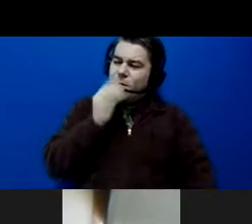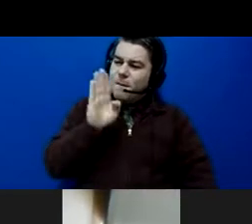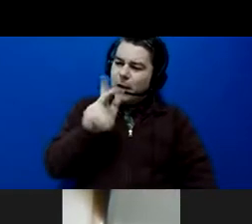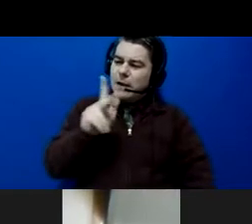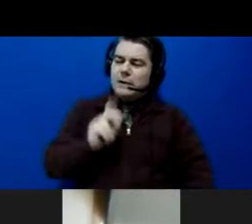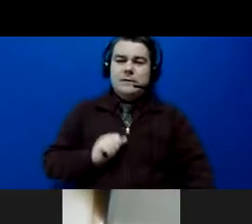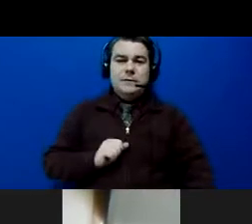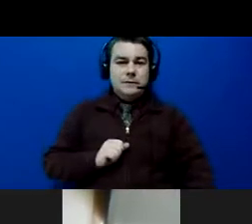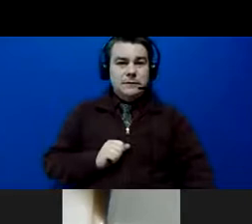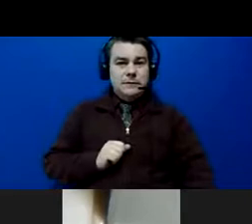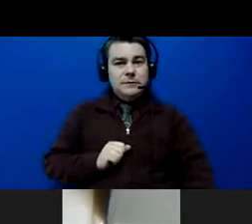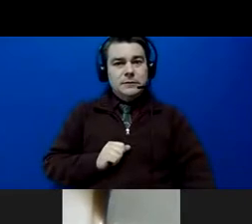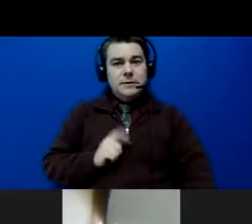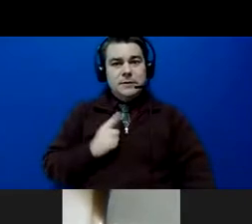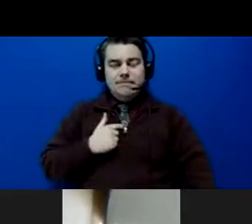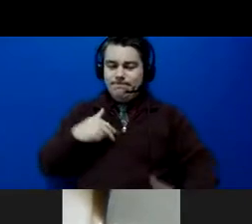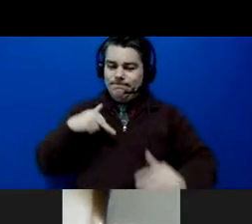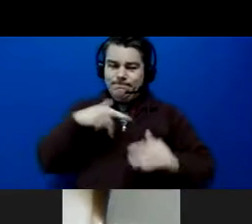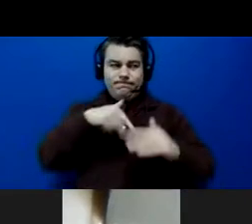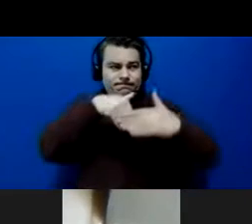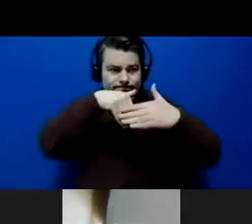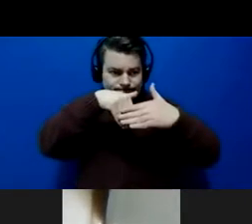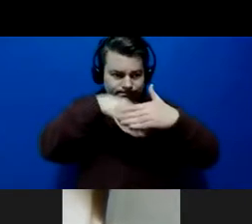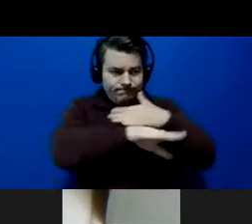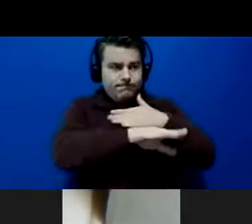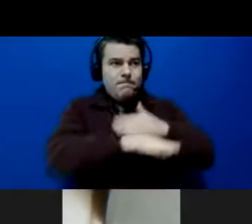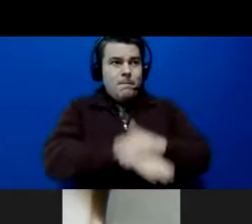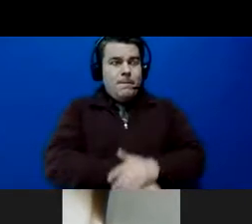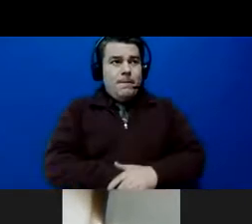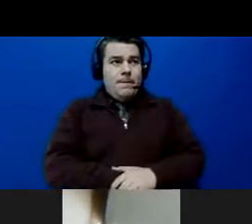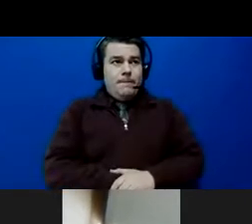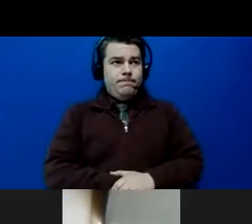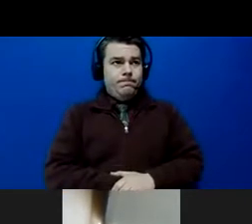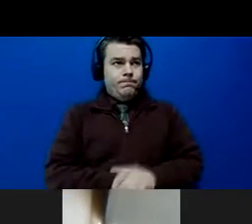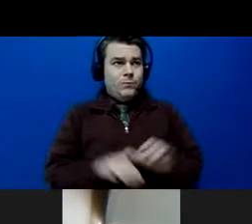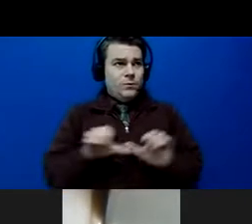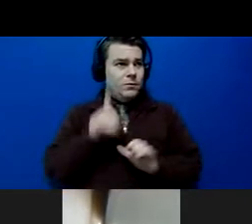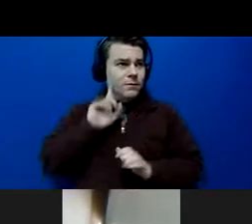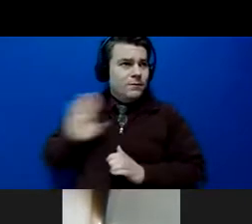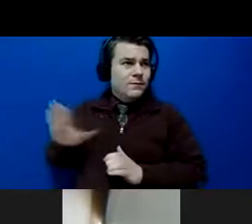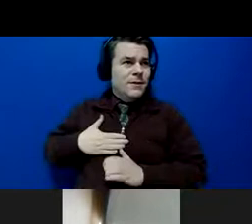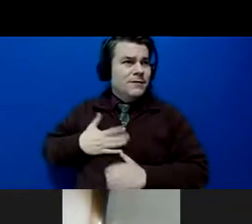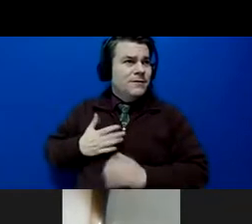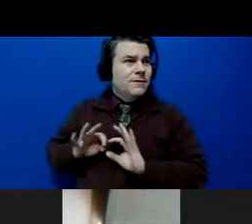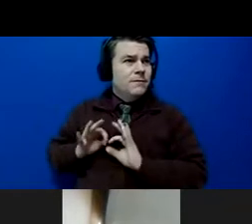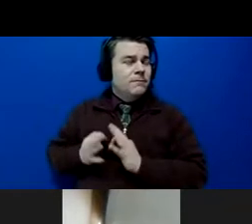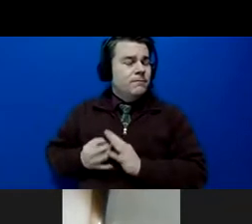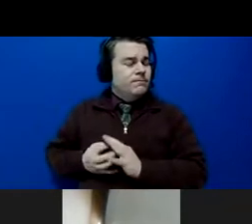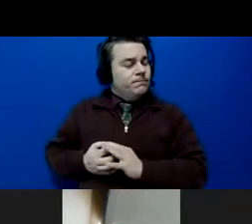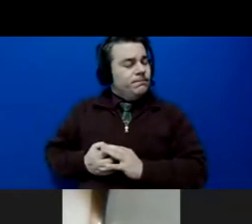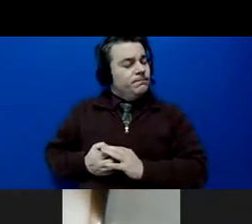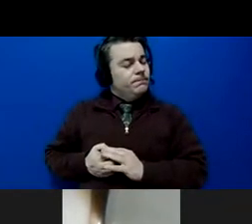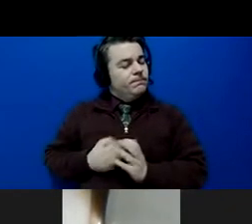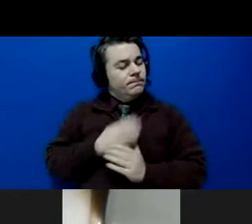And I had to walk in there and do this for my family. And it was very hard. When my